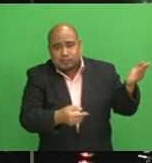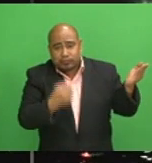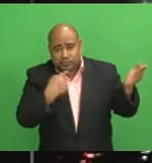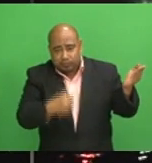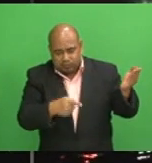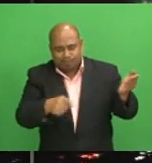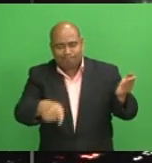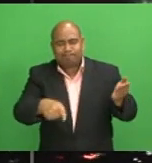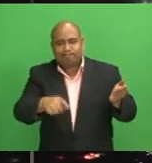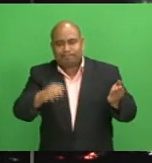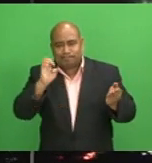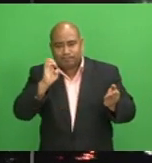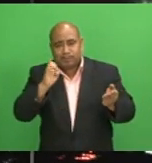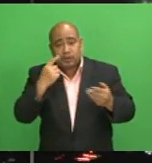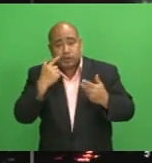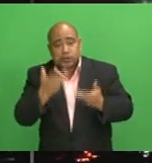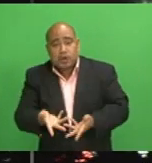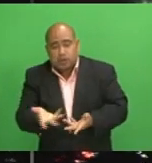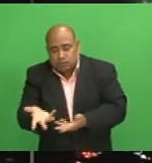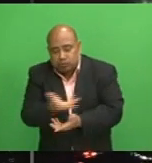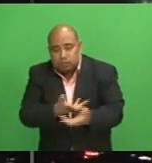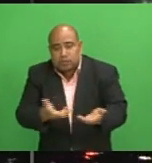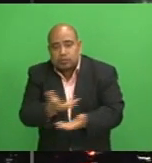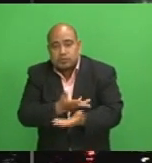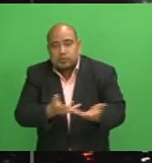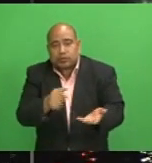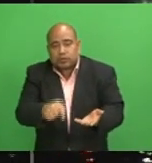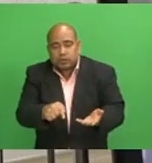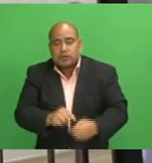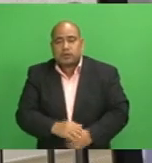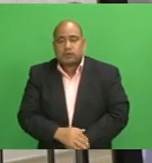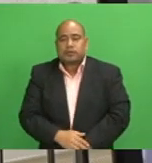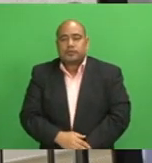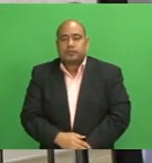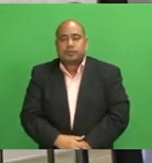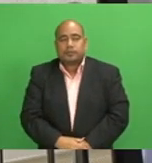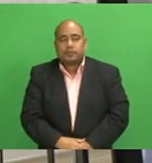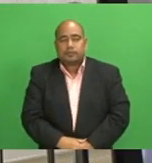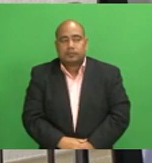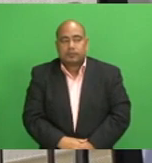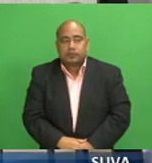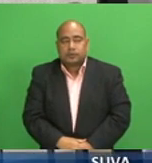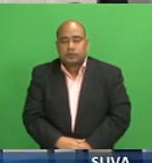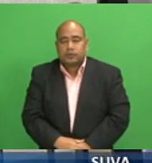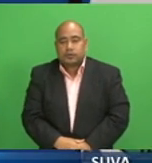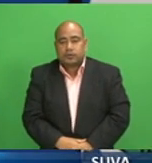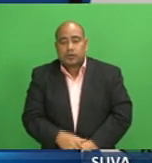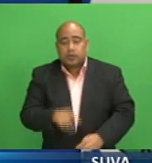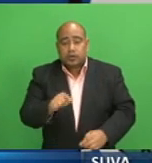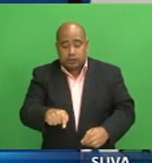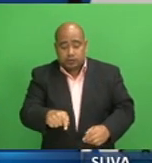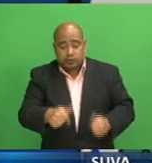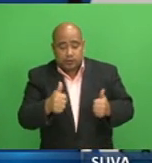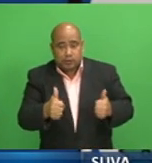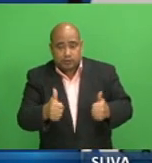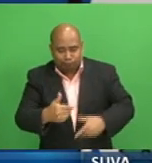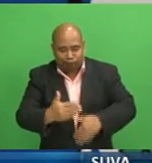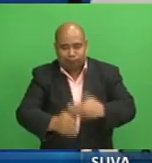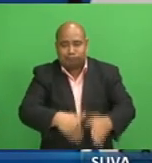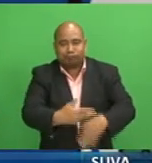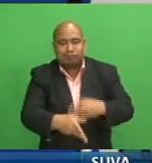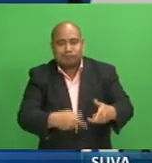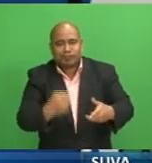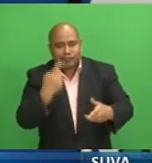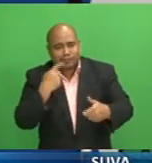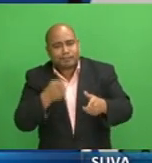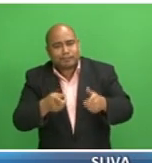from a series of talks the U.S. Embassy is hosting. With opportunities unfolding, the ambassador says the workshop allows